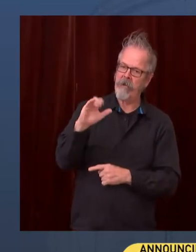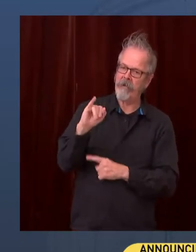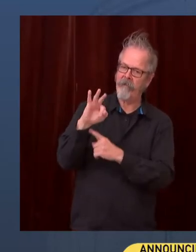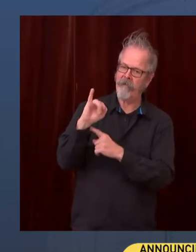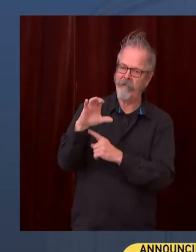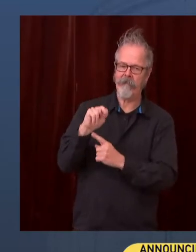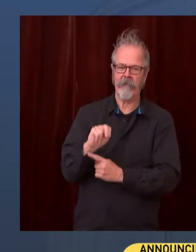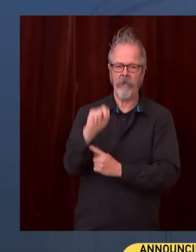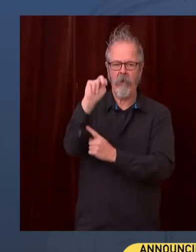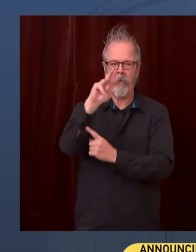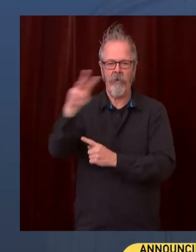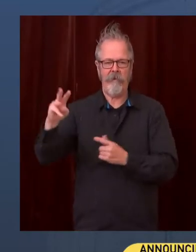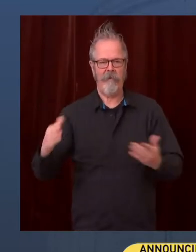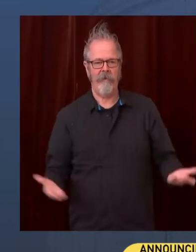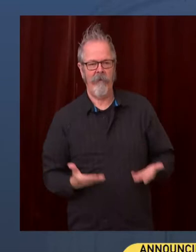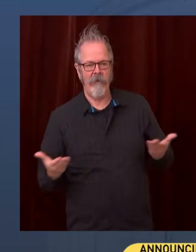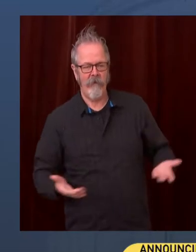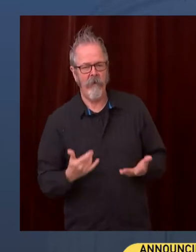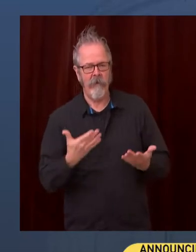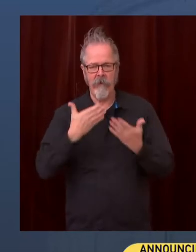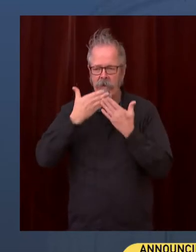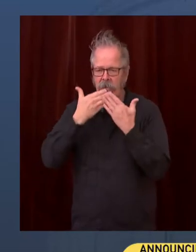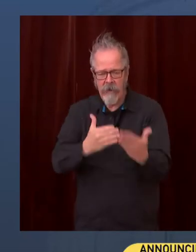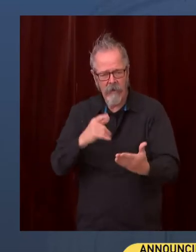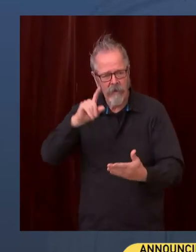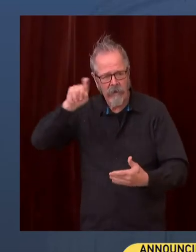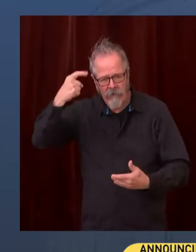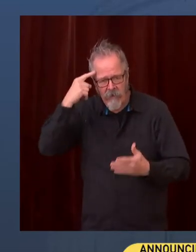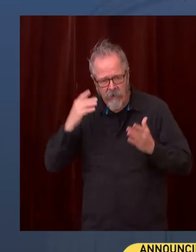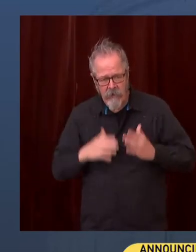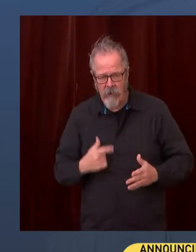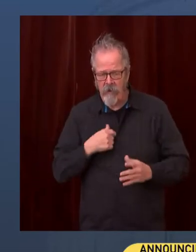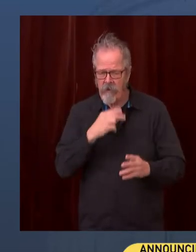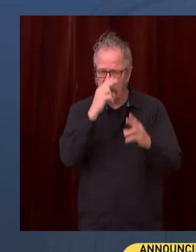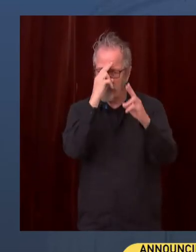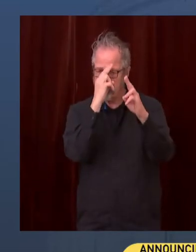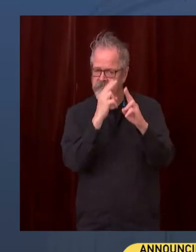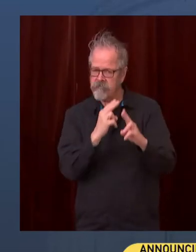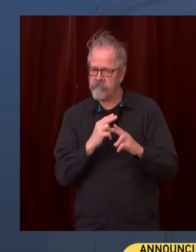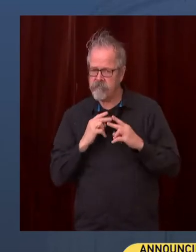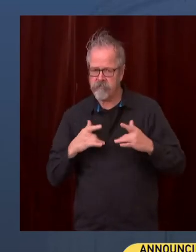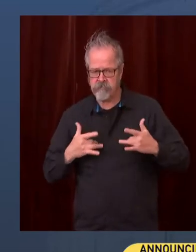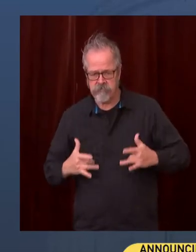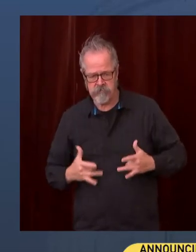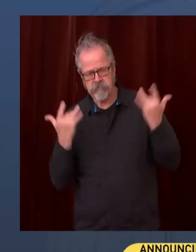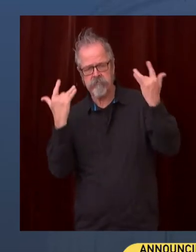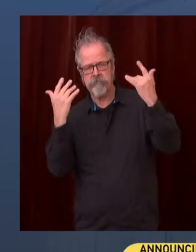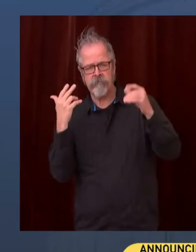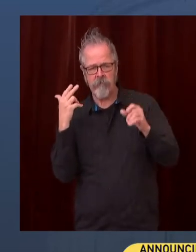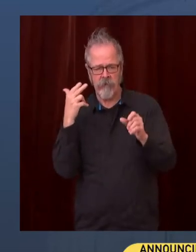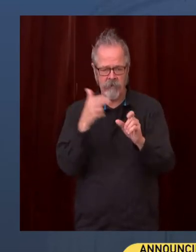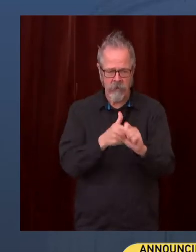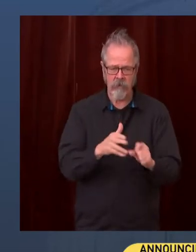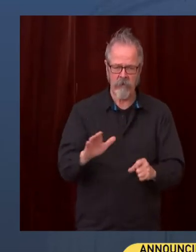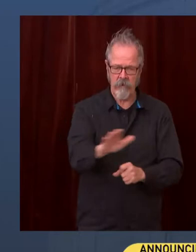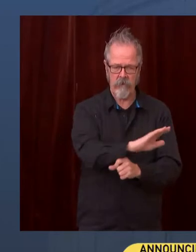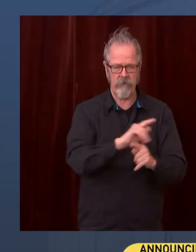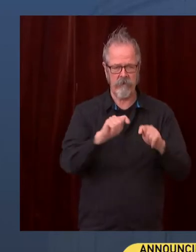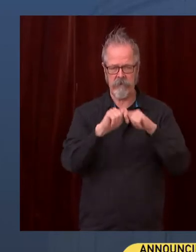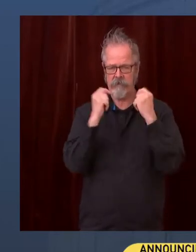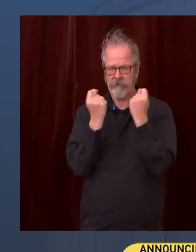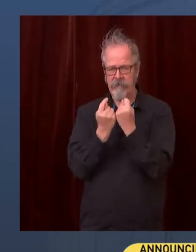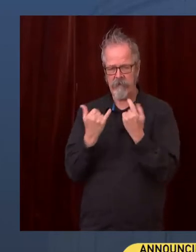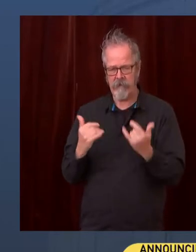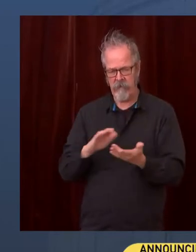It is an absolute honor and privilege and thrill to be joining your team as the next Secretary of Health.